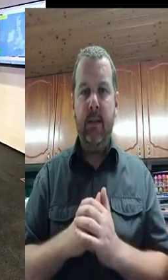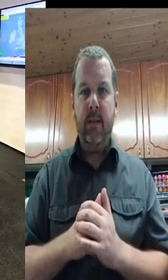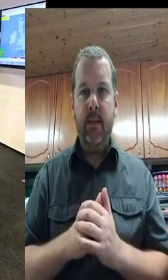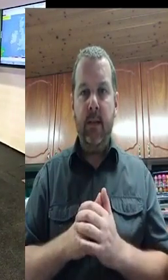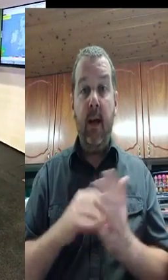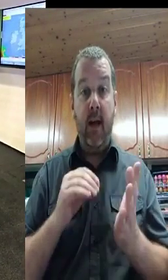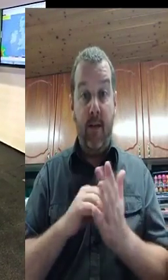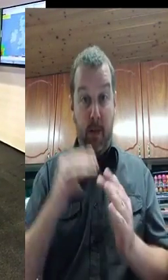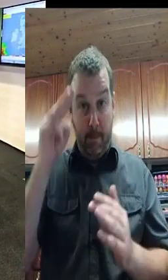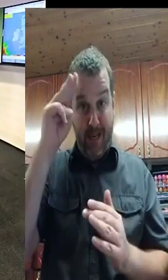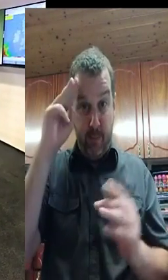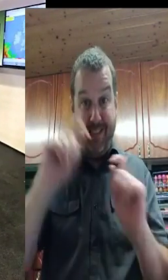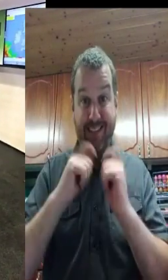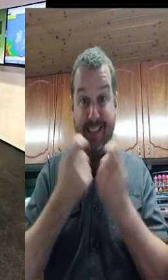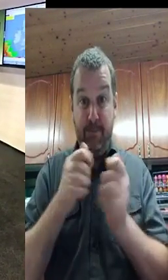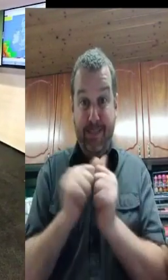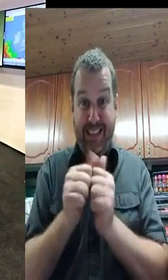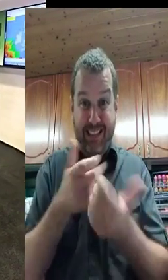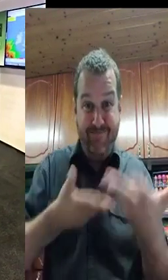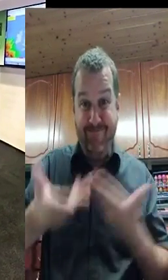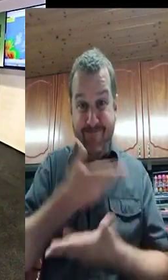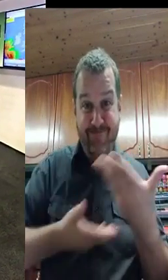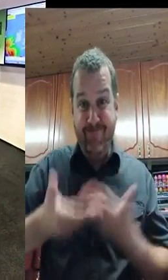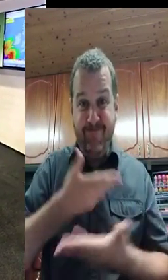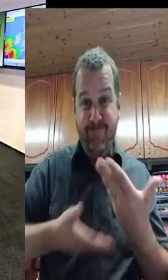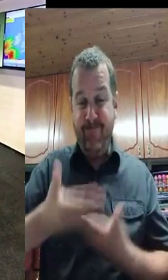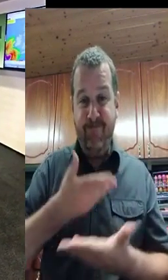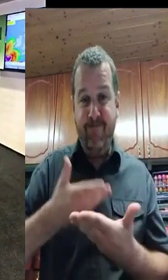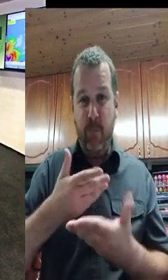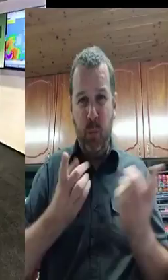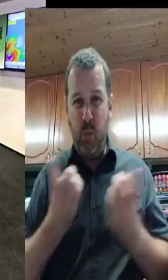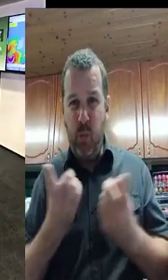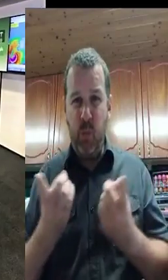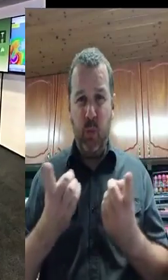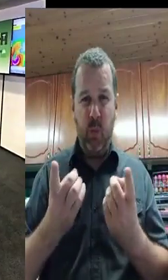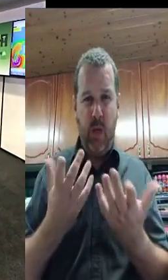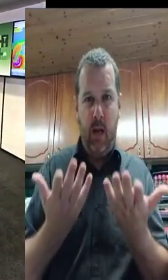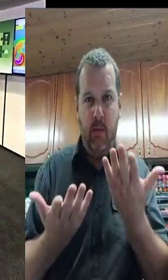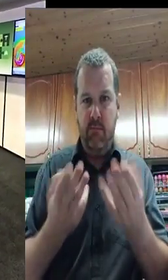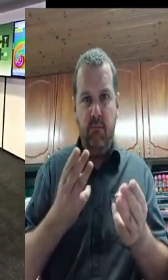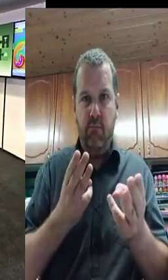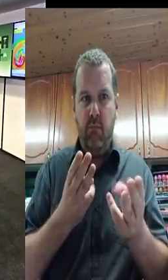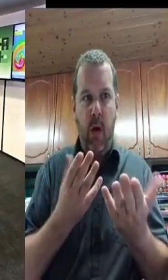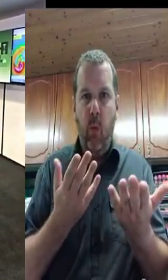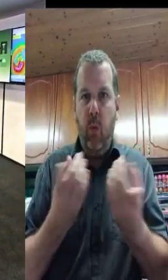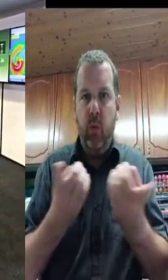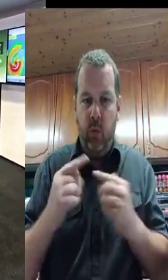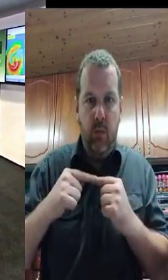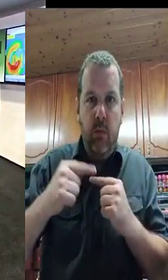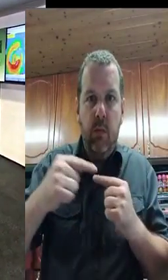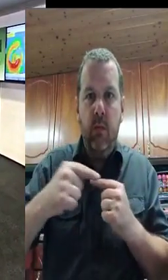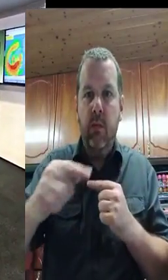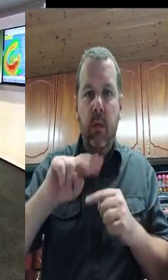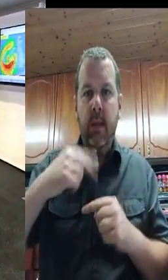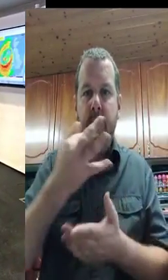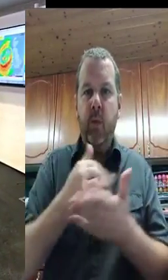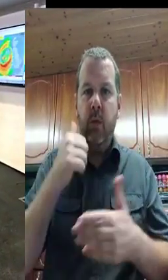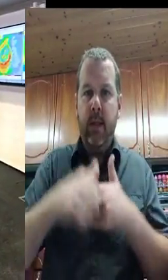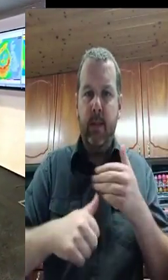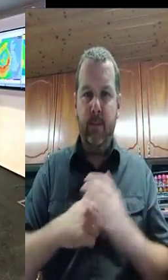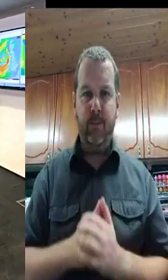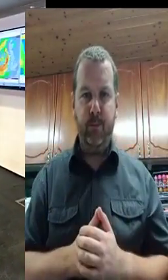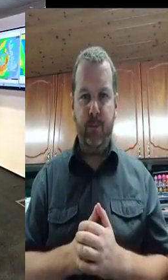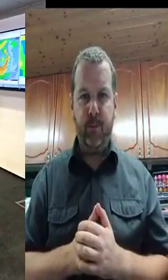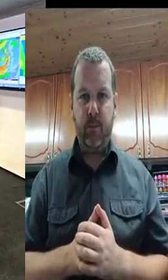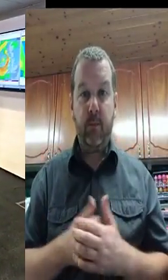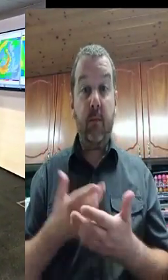expected impact in counties is very significant, and local authorities have been issuing information, and we encourage